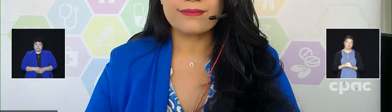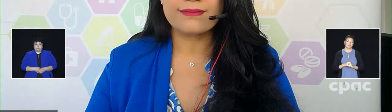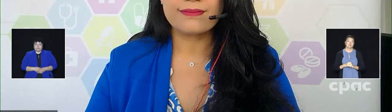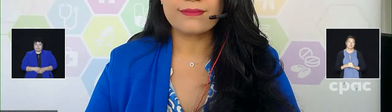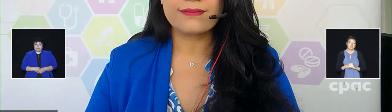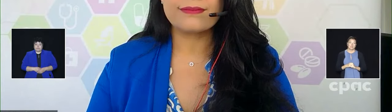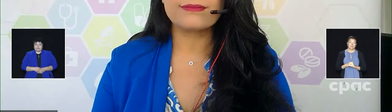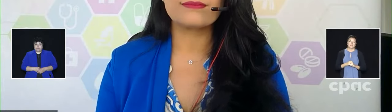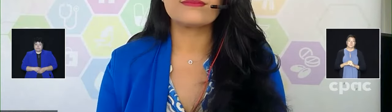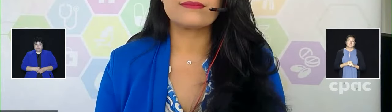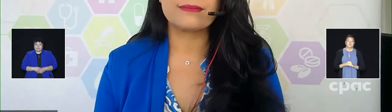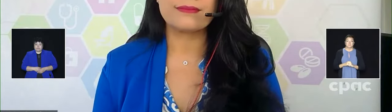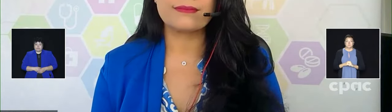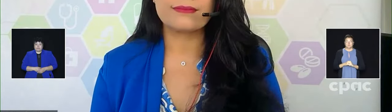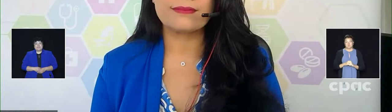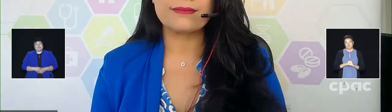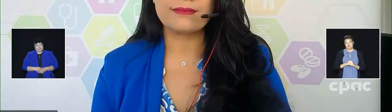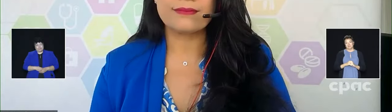Oui, bonjour.